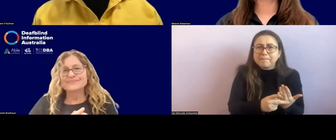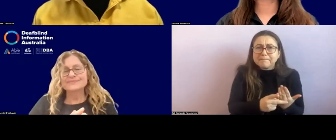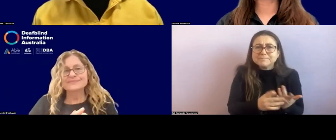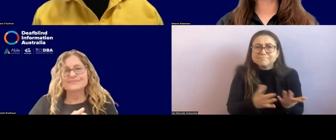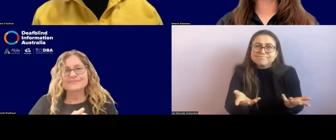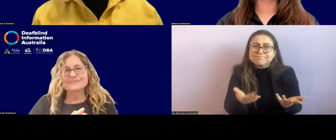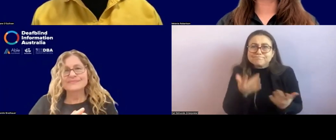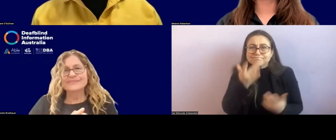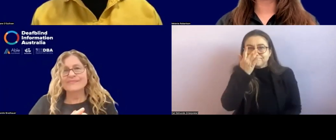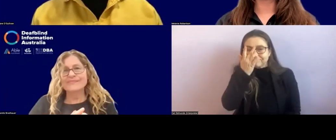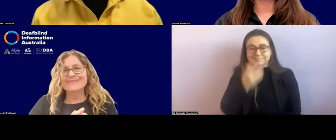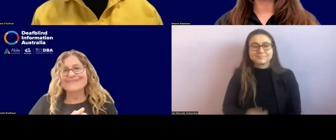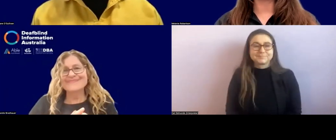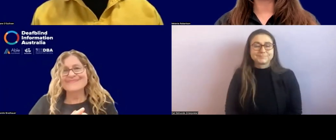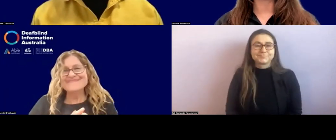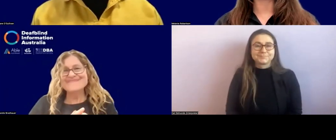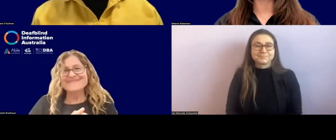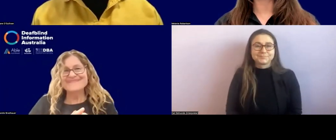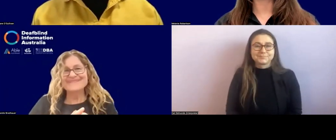Um,